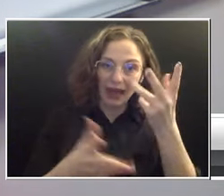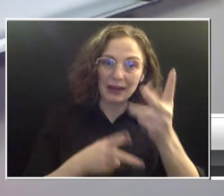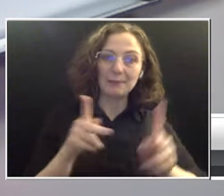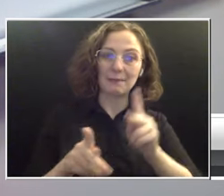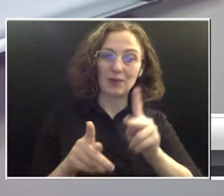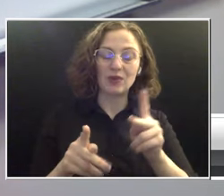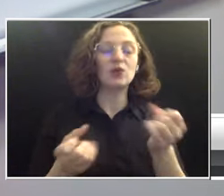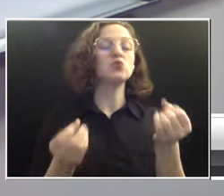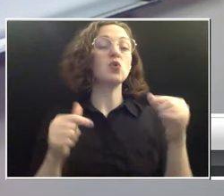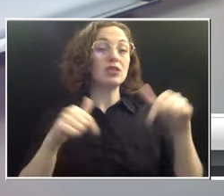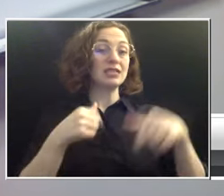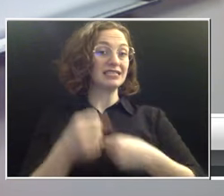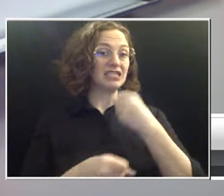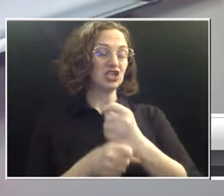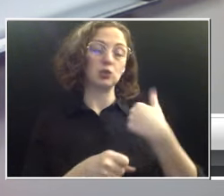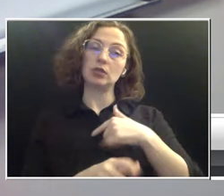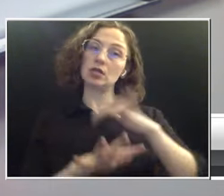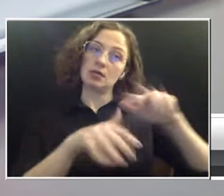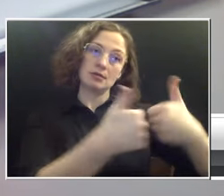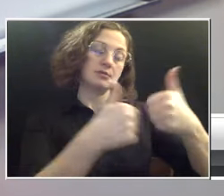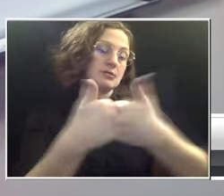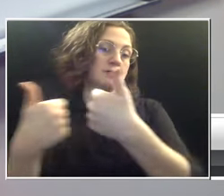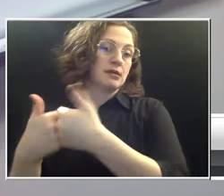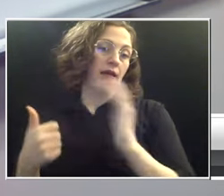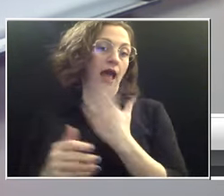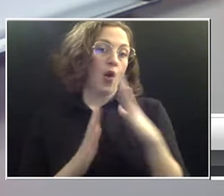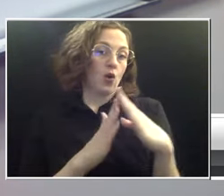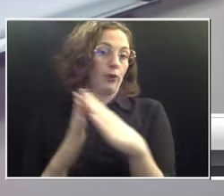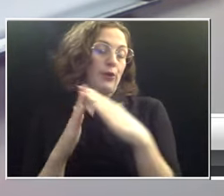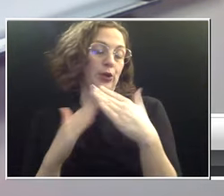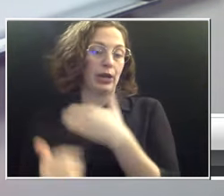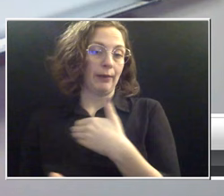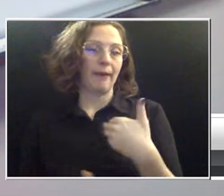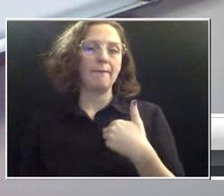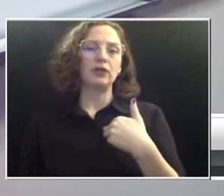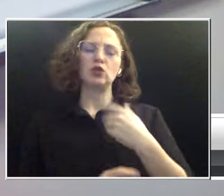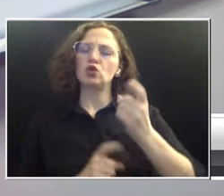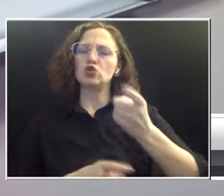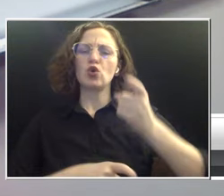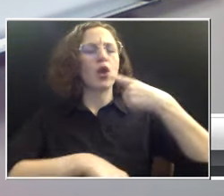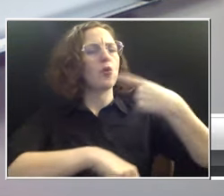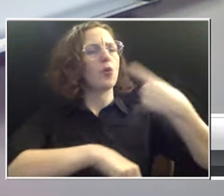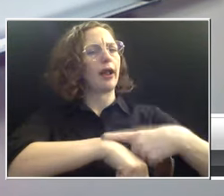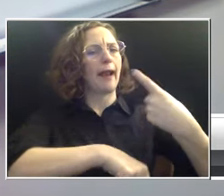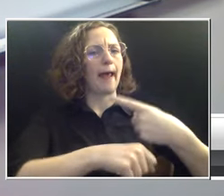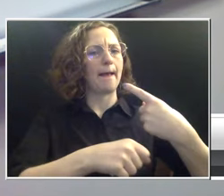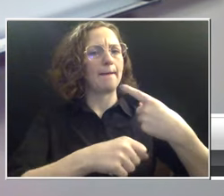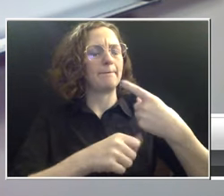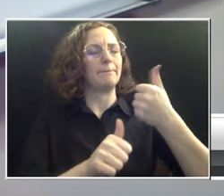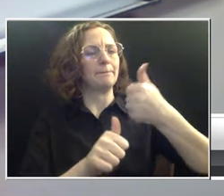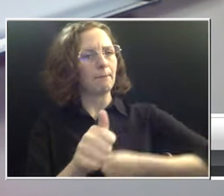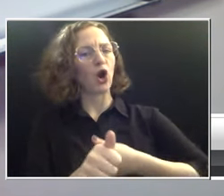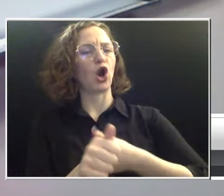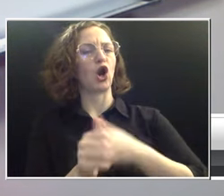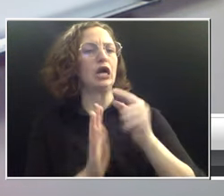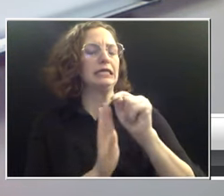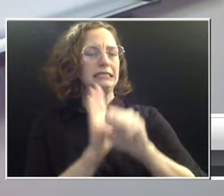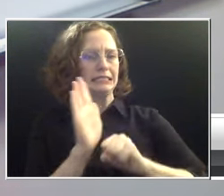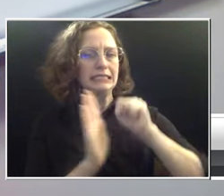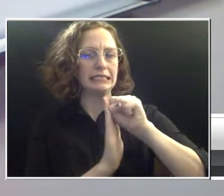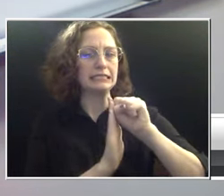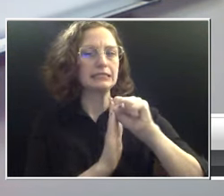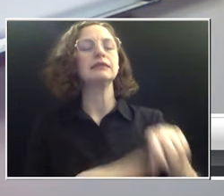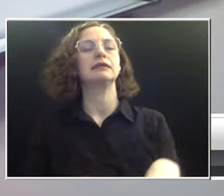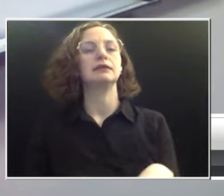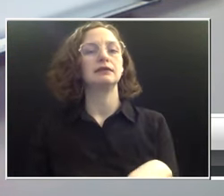community members to donate once per season. It's a known statistic in our country that about 60 percent of the population can